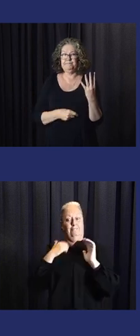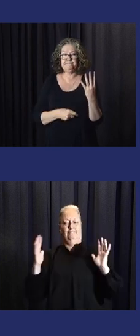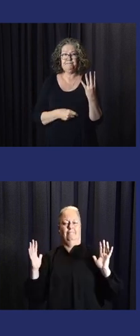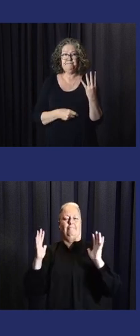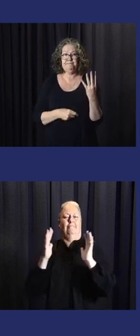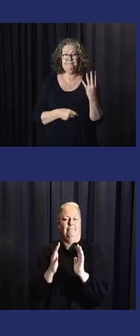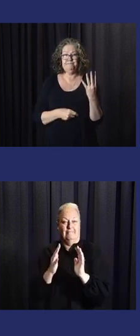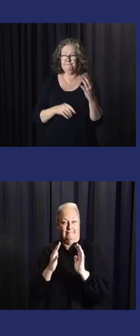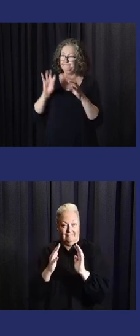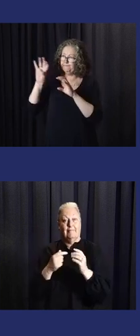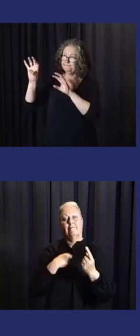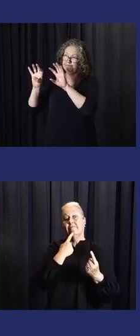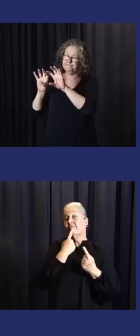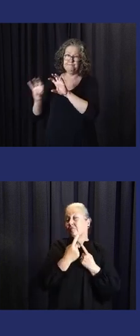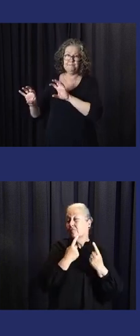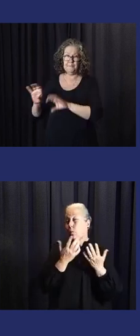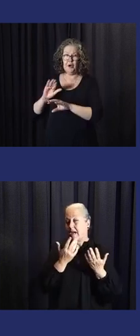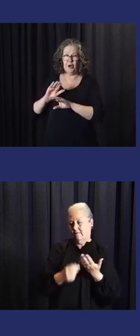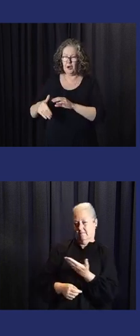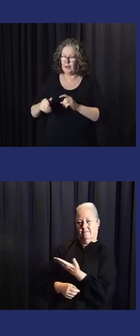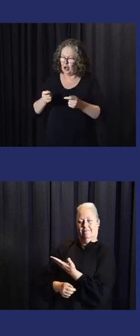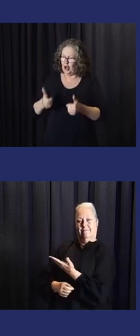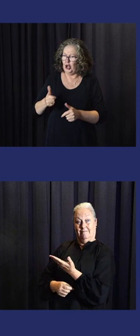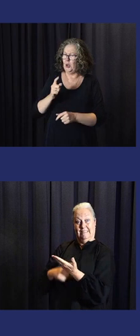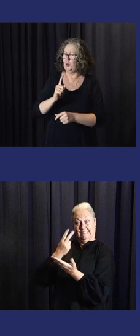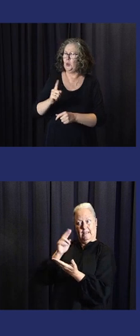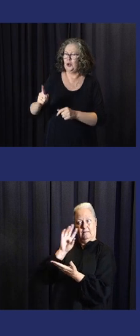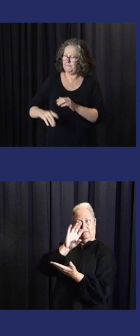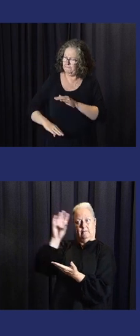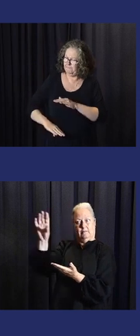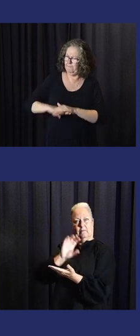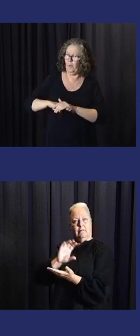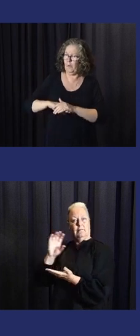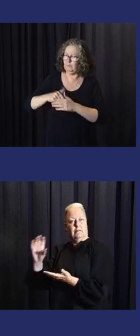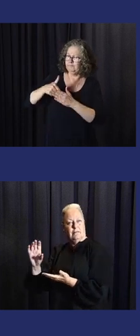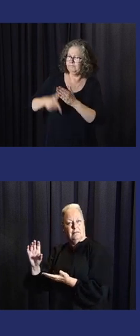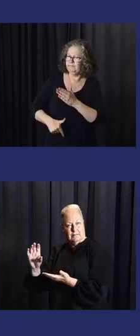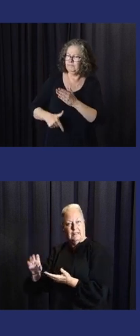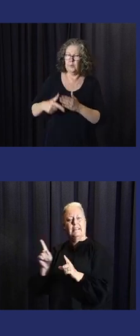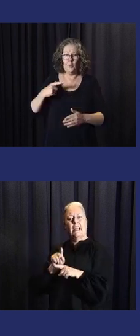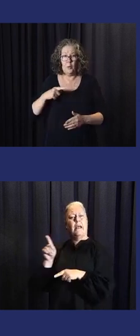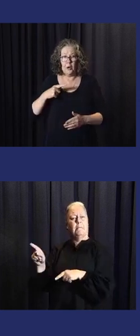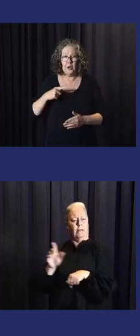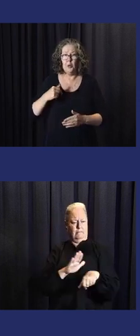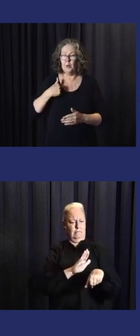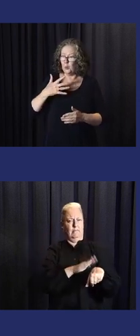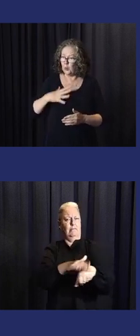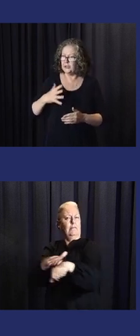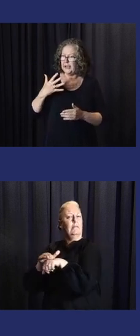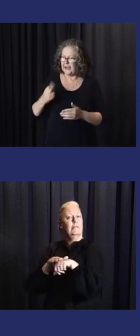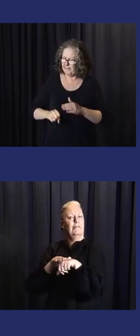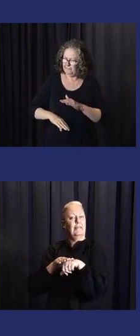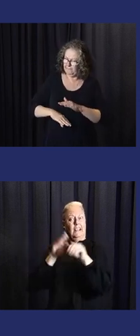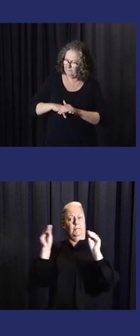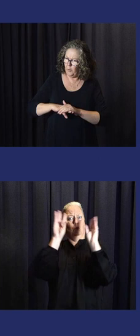funders, we spoke about these four pillars of the inclusive or a fully-fledged multi-hazard early warning